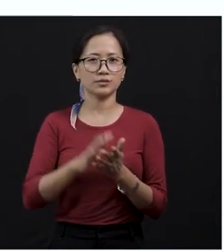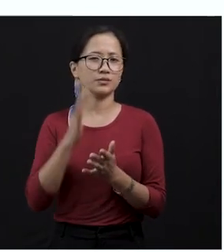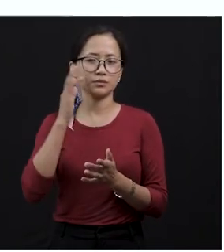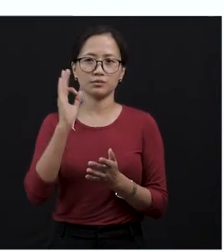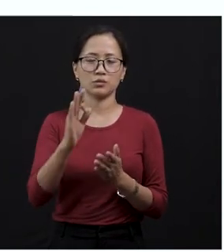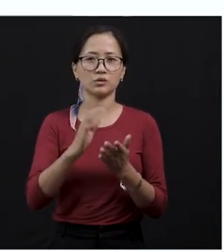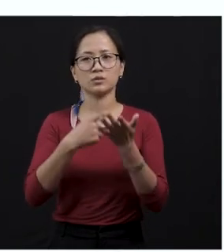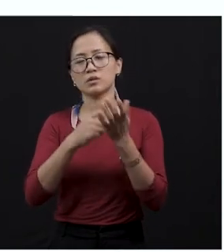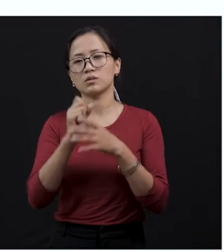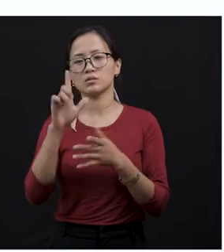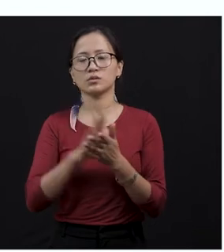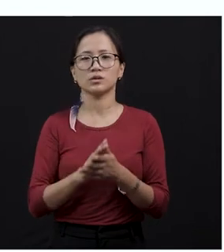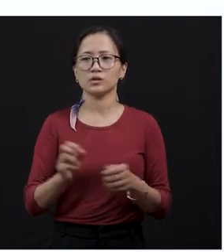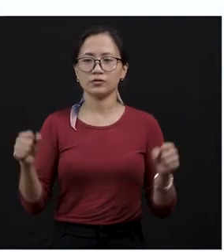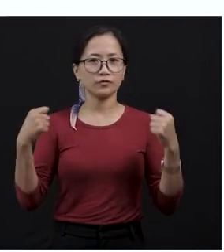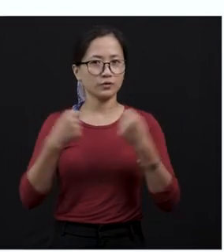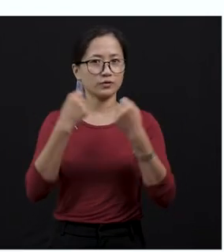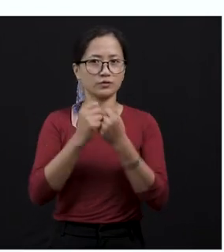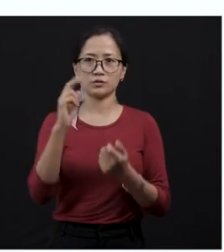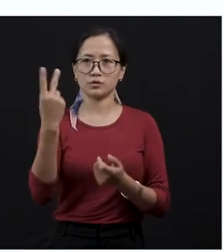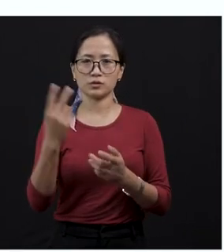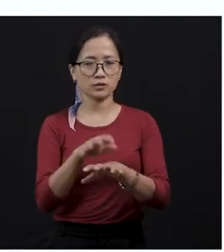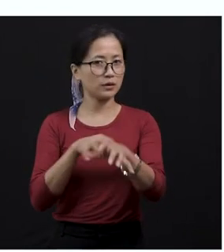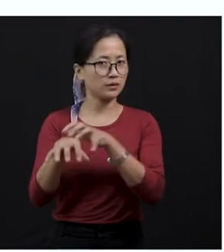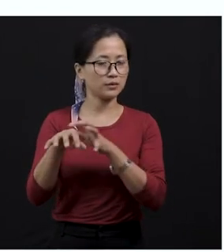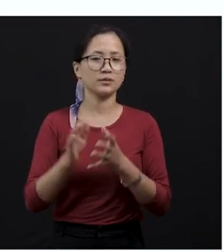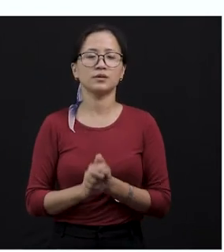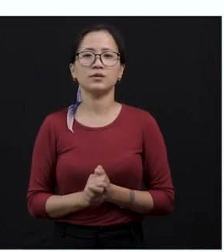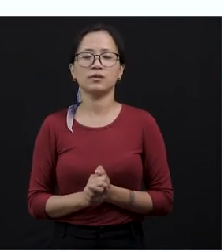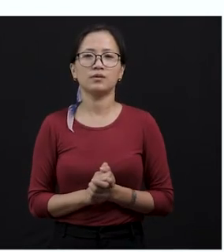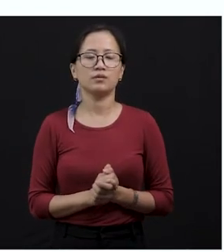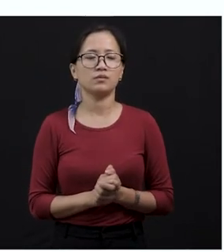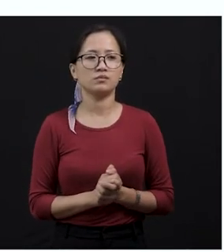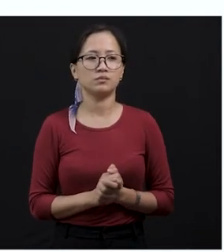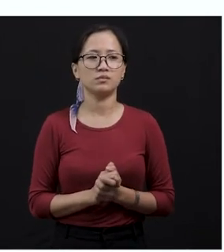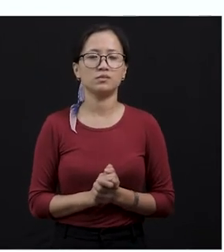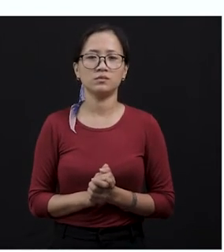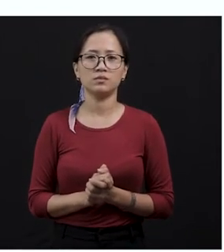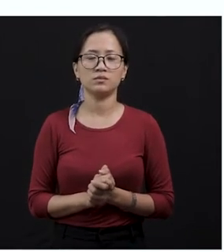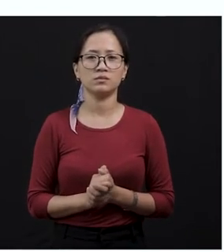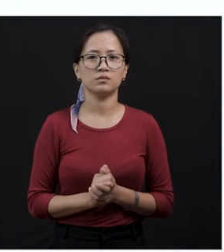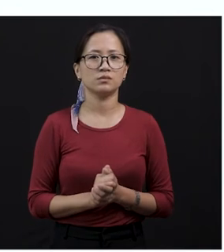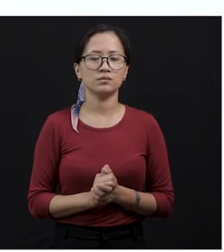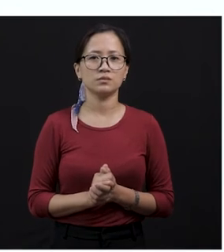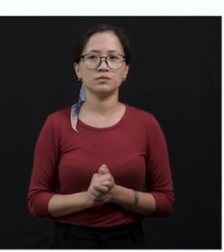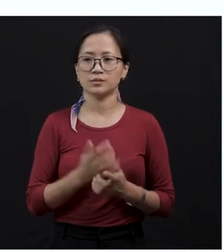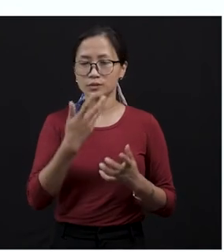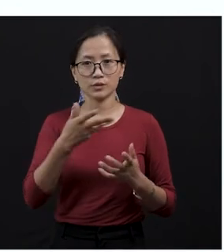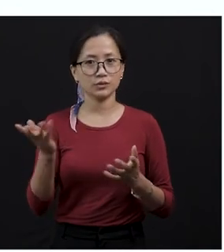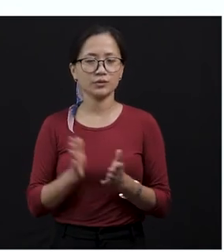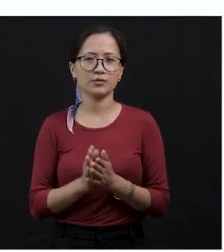important role in the fight of these two creatures. I repeat, the miner and the jungle crow. They are going to be